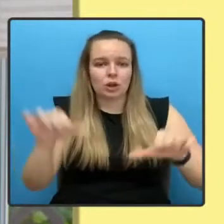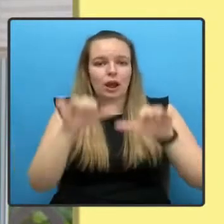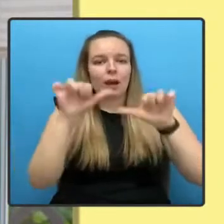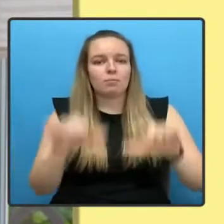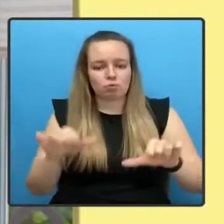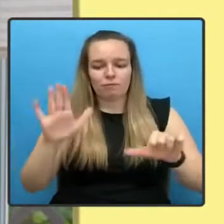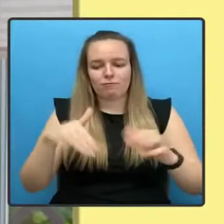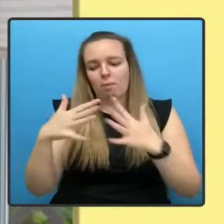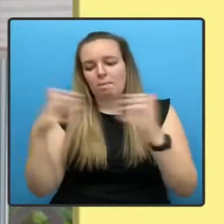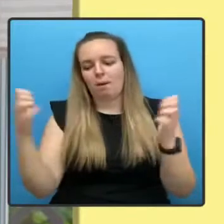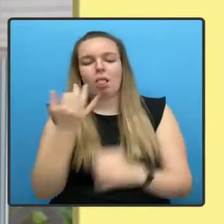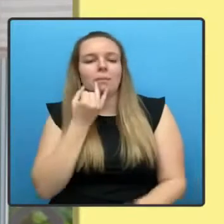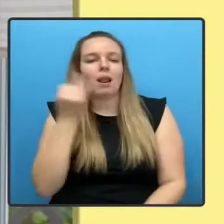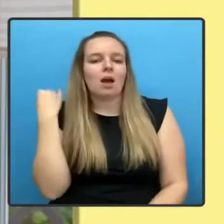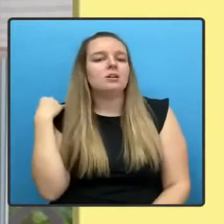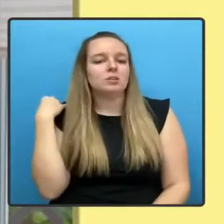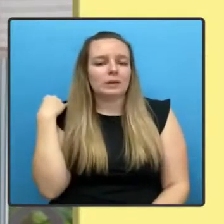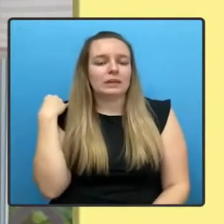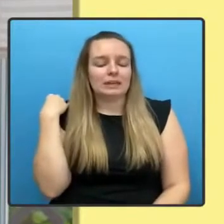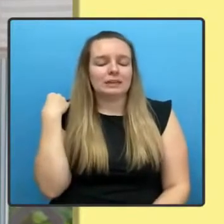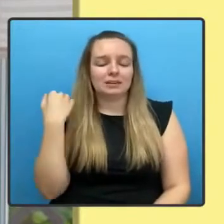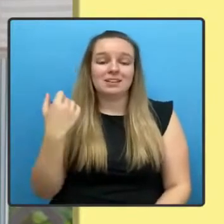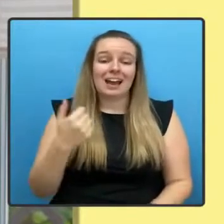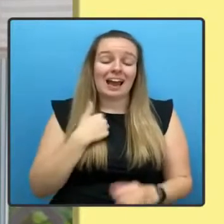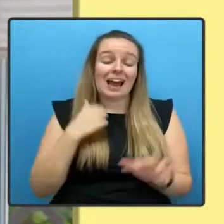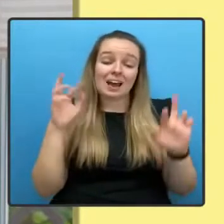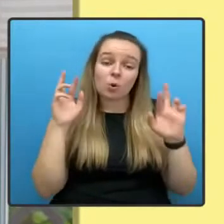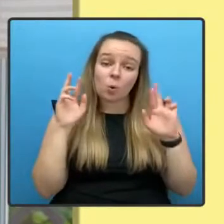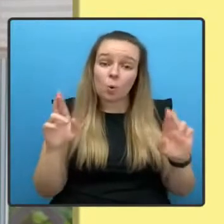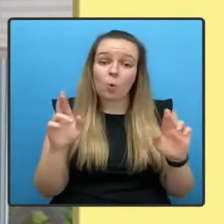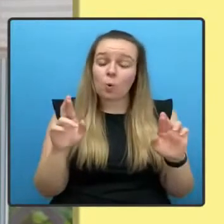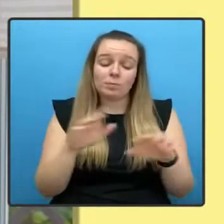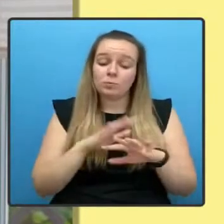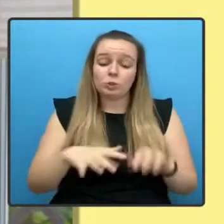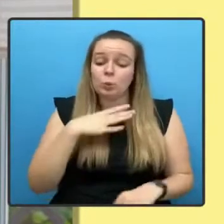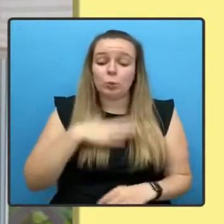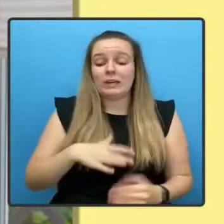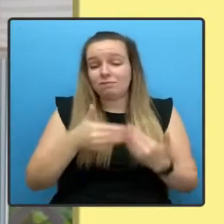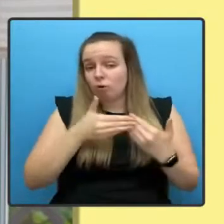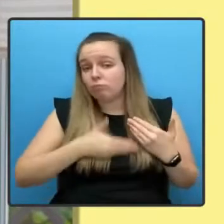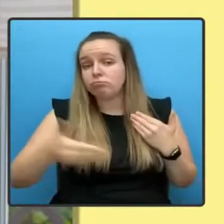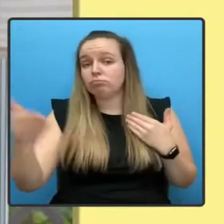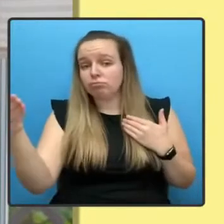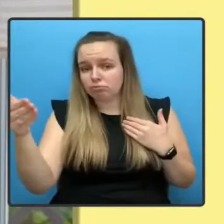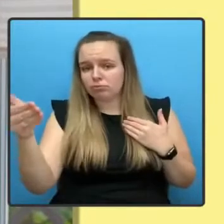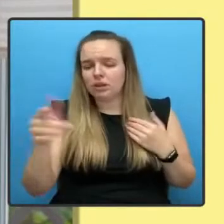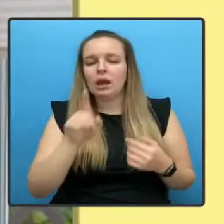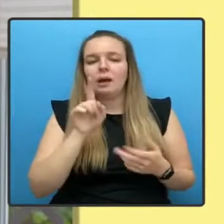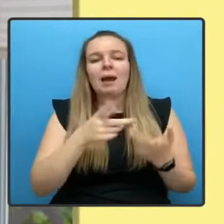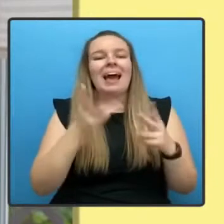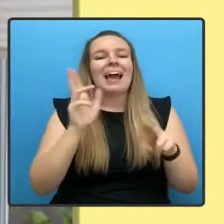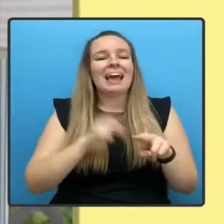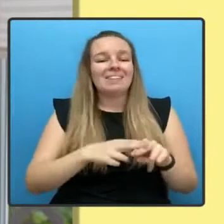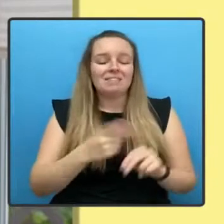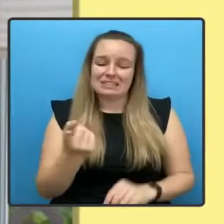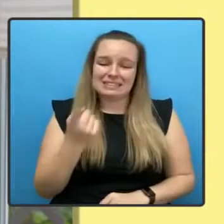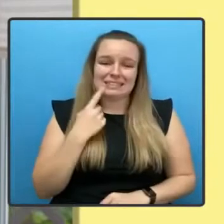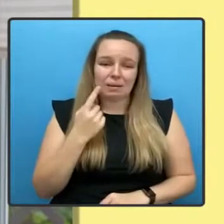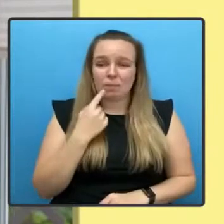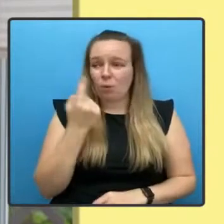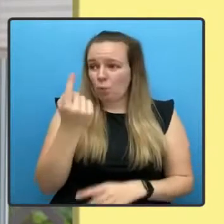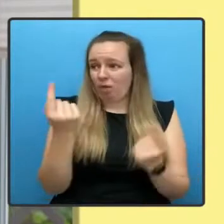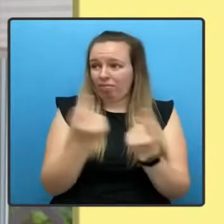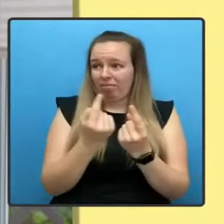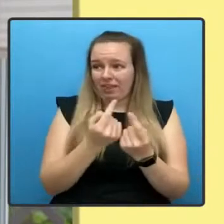I hope it won't be necessary for long. But if the simple act of showing that we've been vaccinated